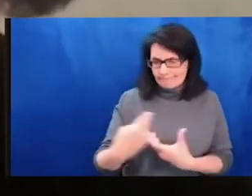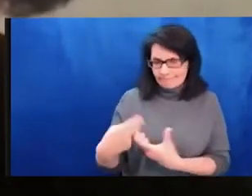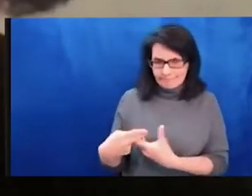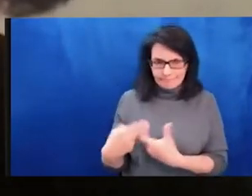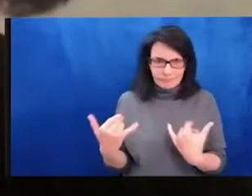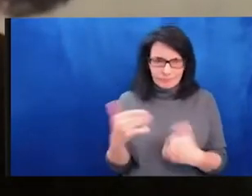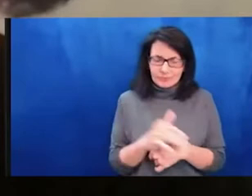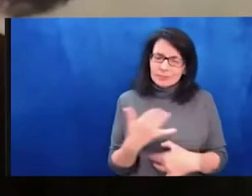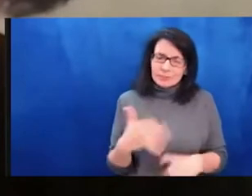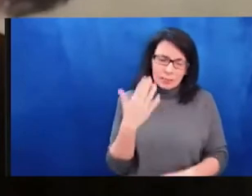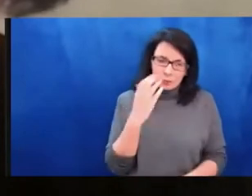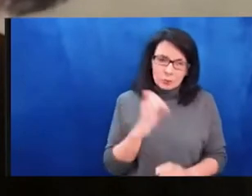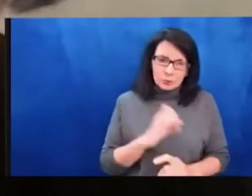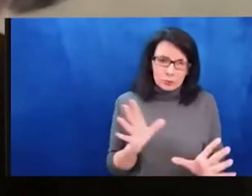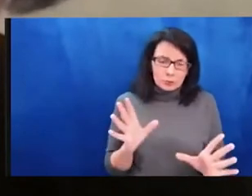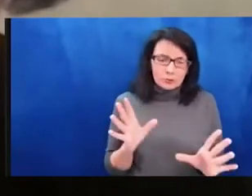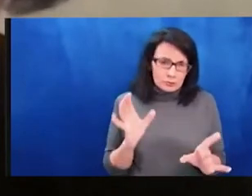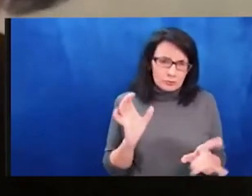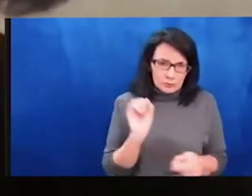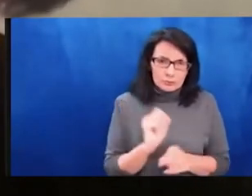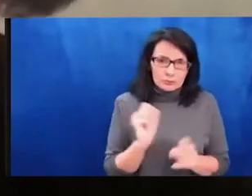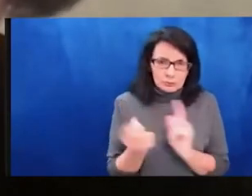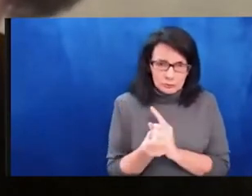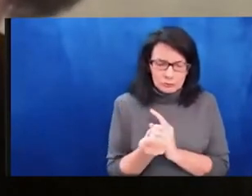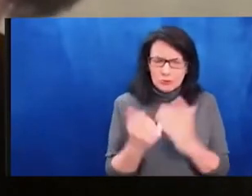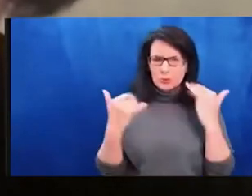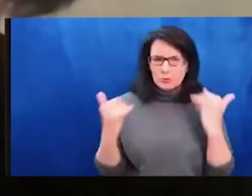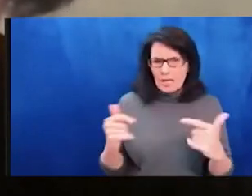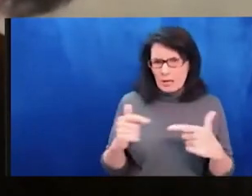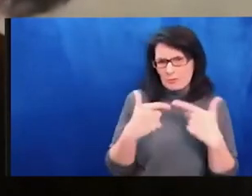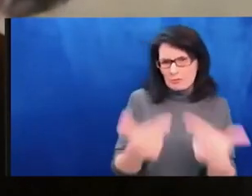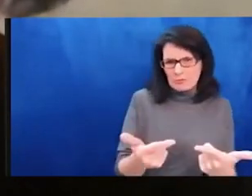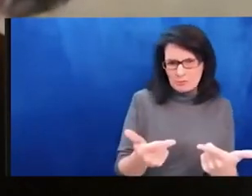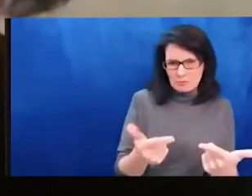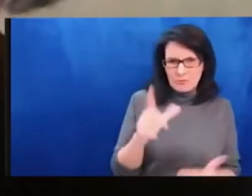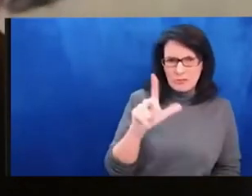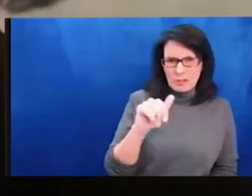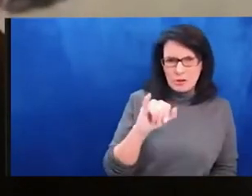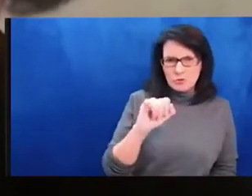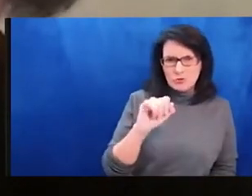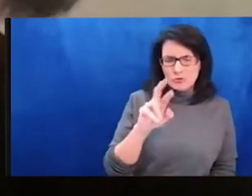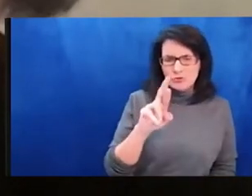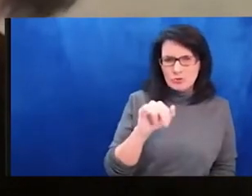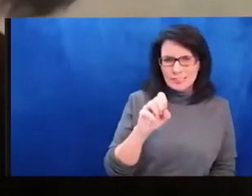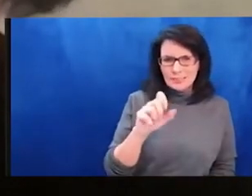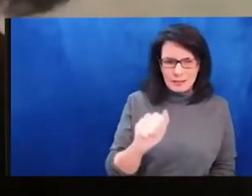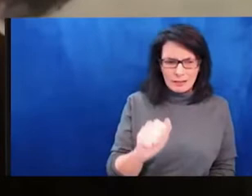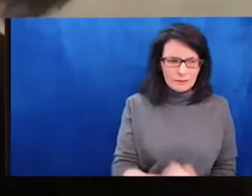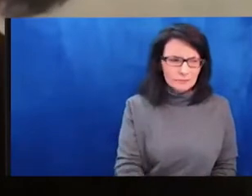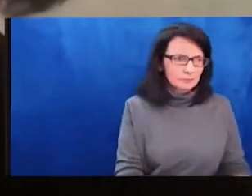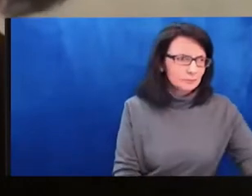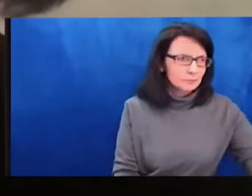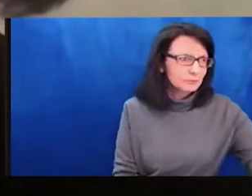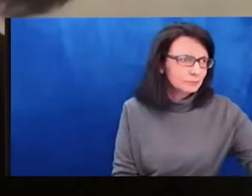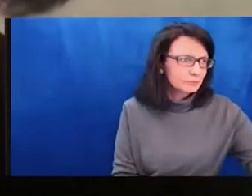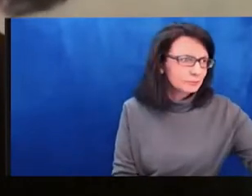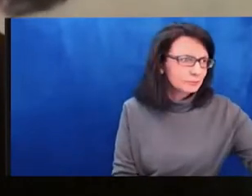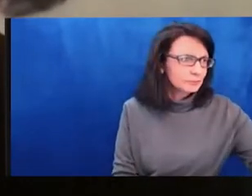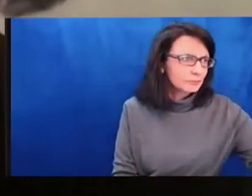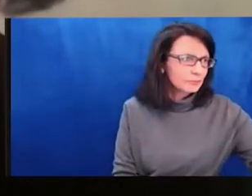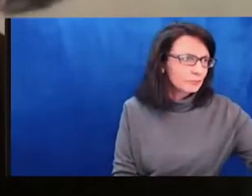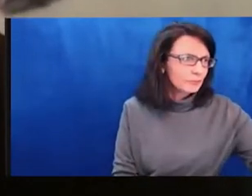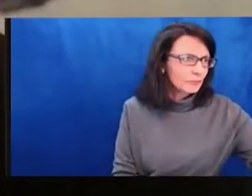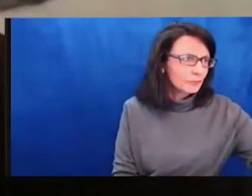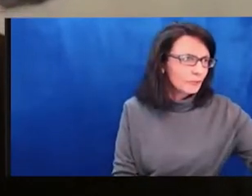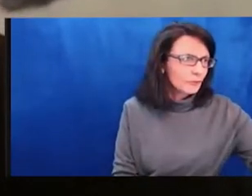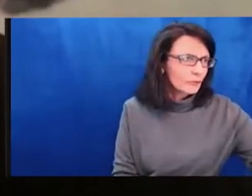And since 2017, he is the co-editor of the online magazine ProStory. And again, I thank you both for being here with us